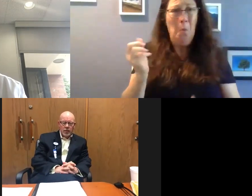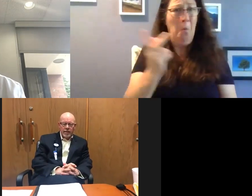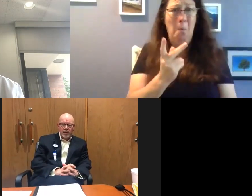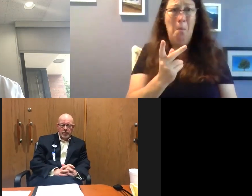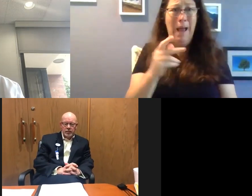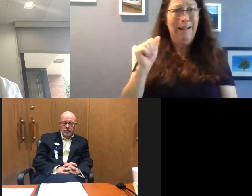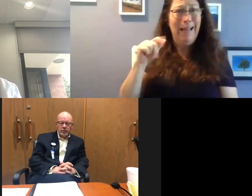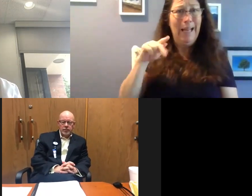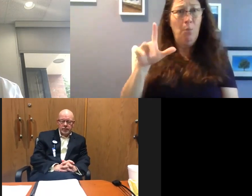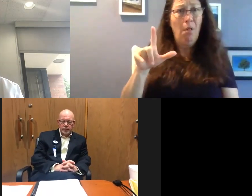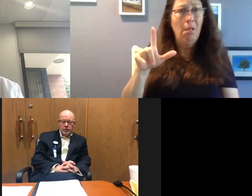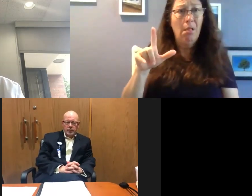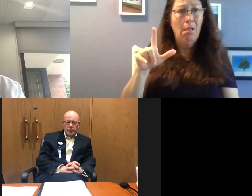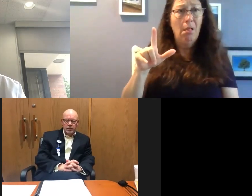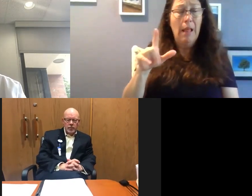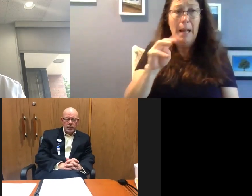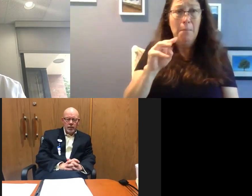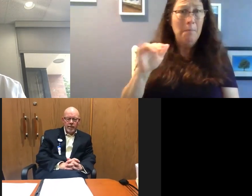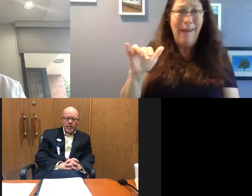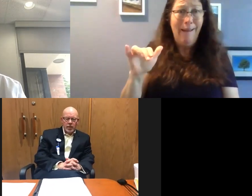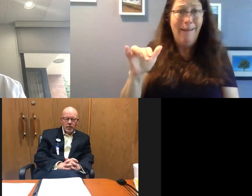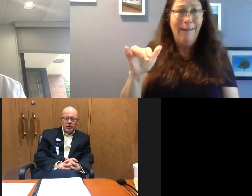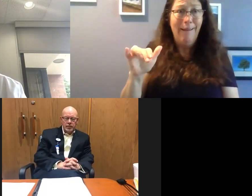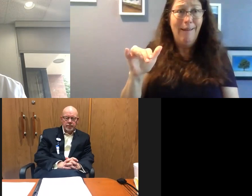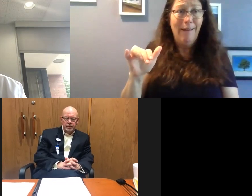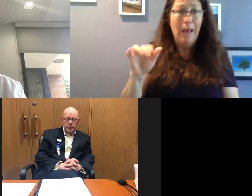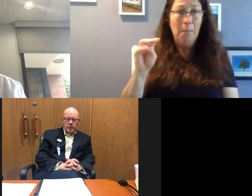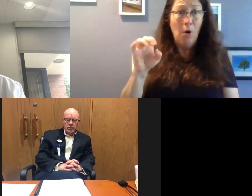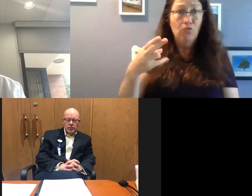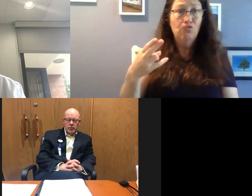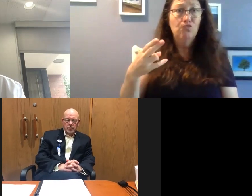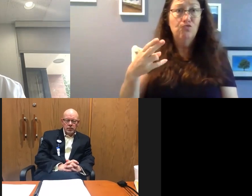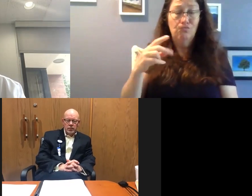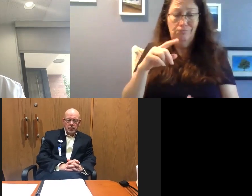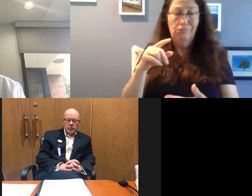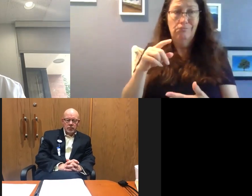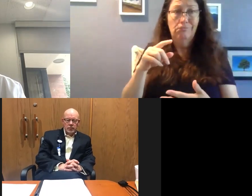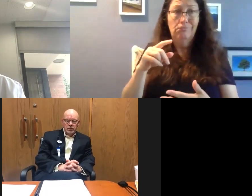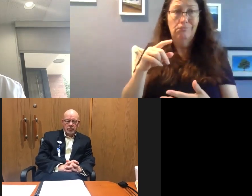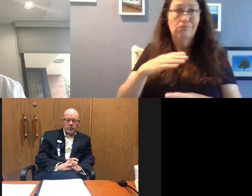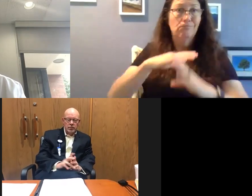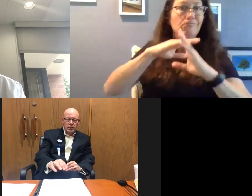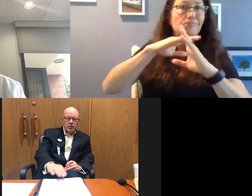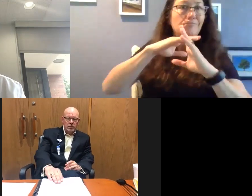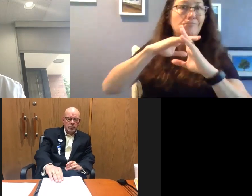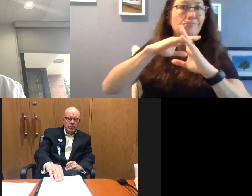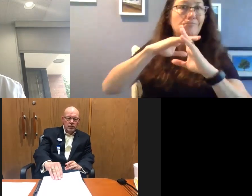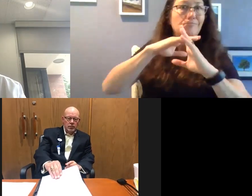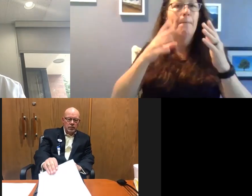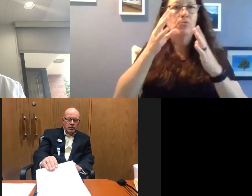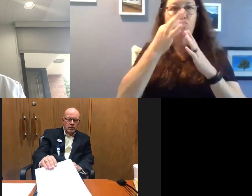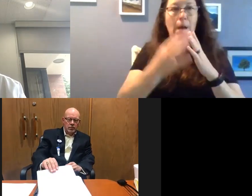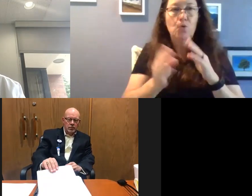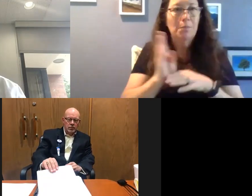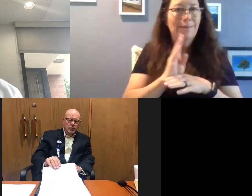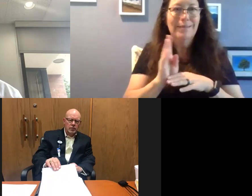of April and May and March when we had to curtail the amount of elective business we were